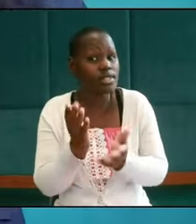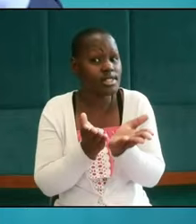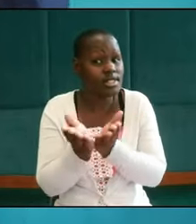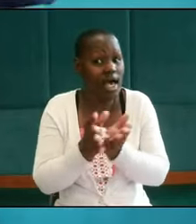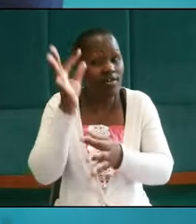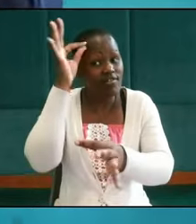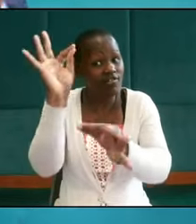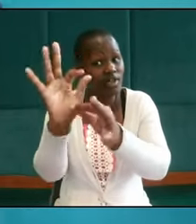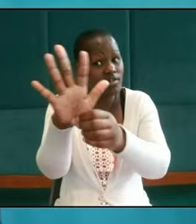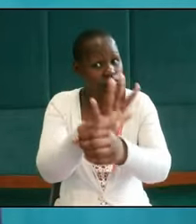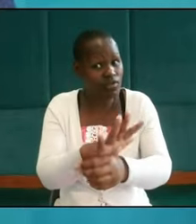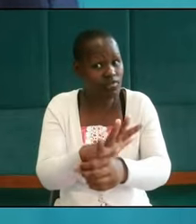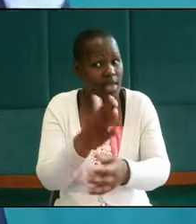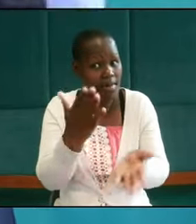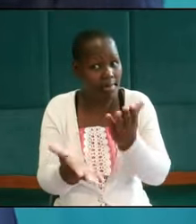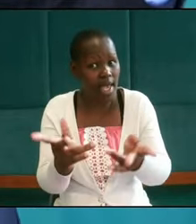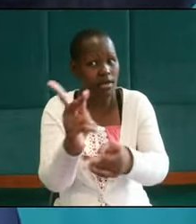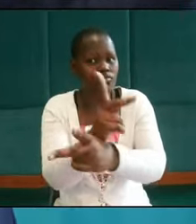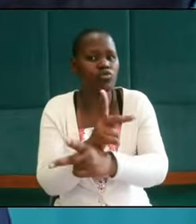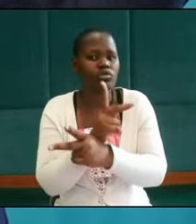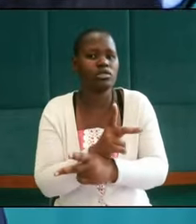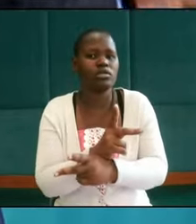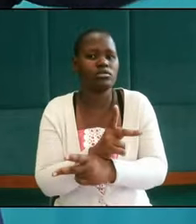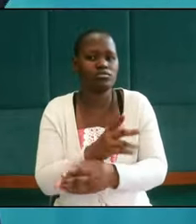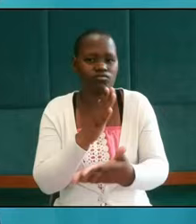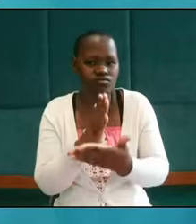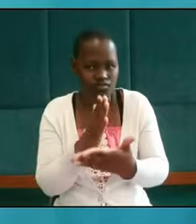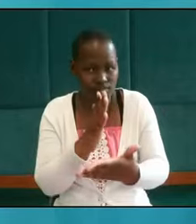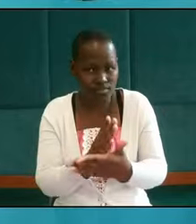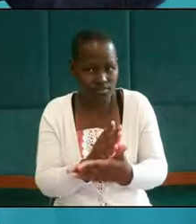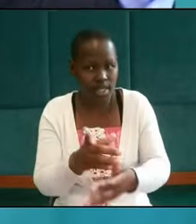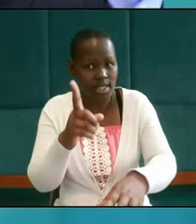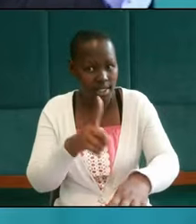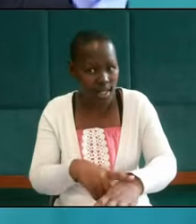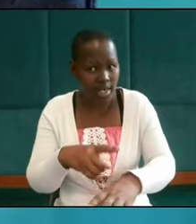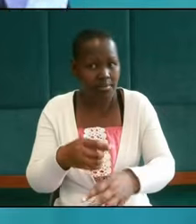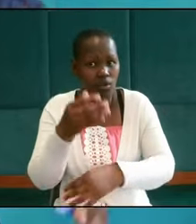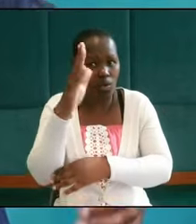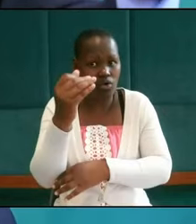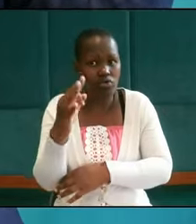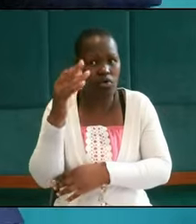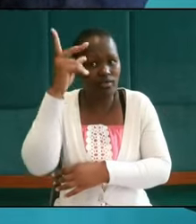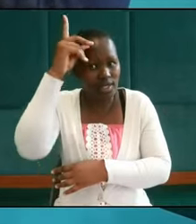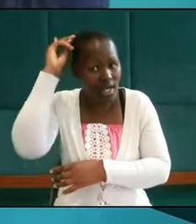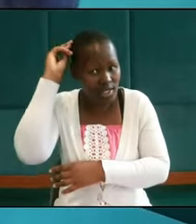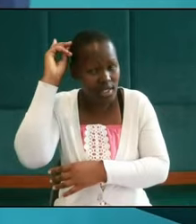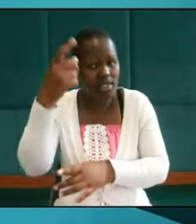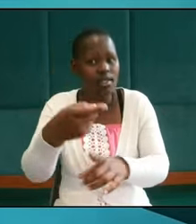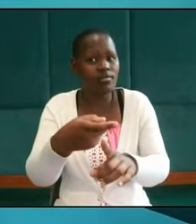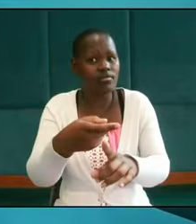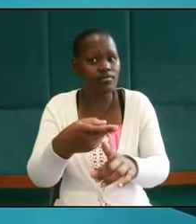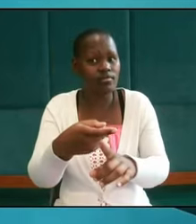may he protect you ultimately when God saved Daniel from the